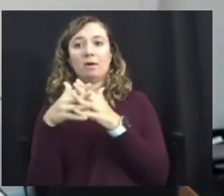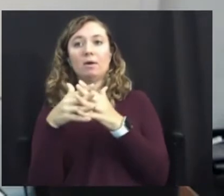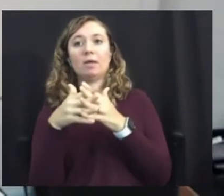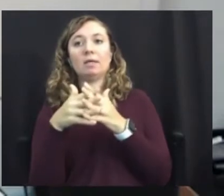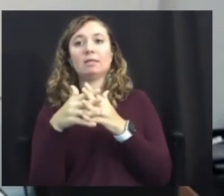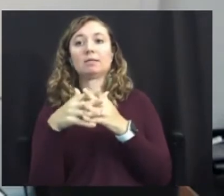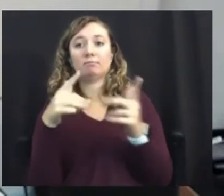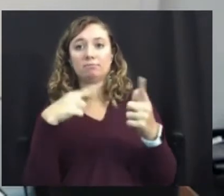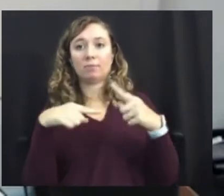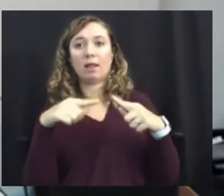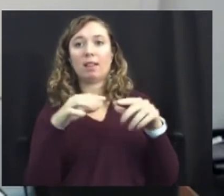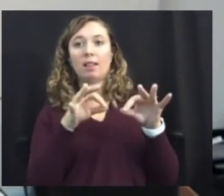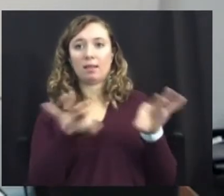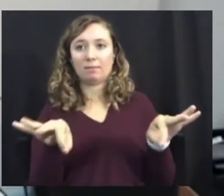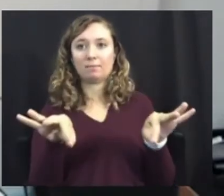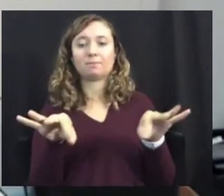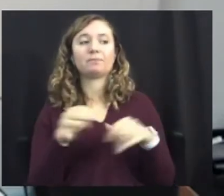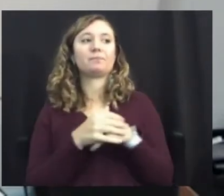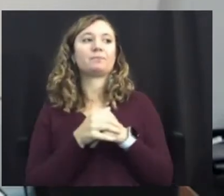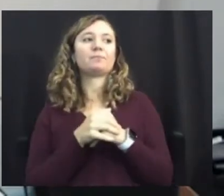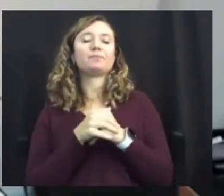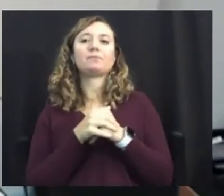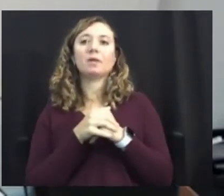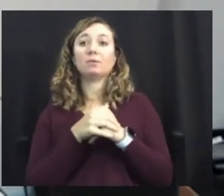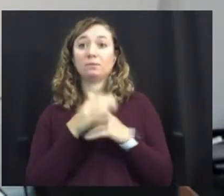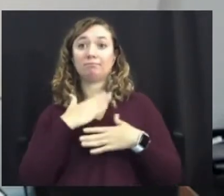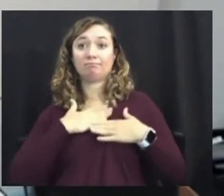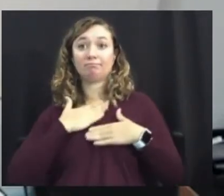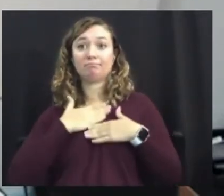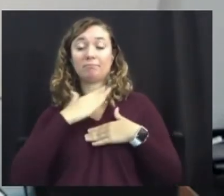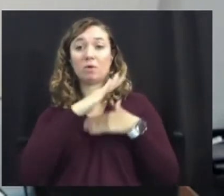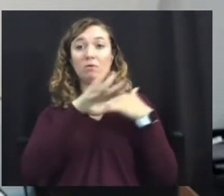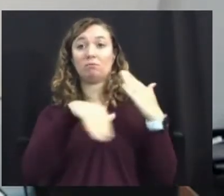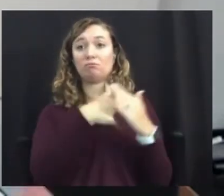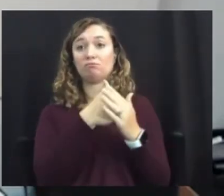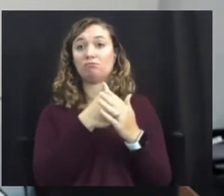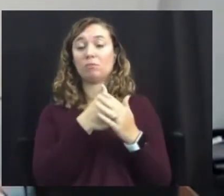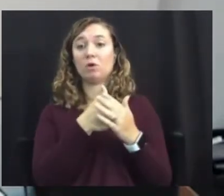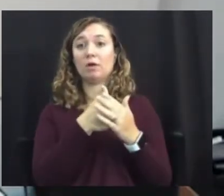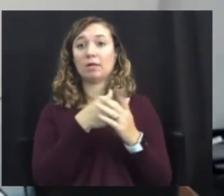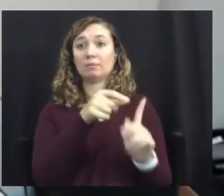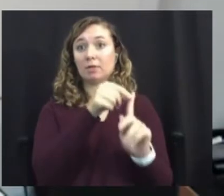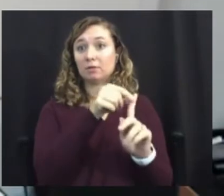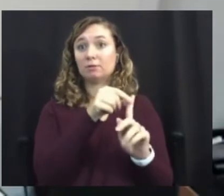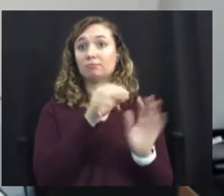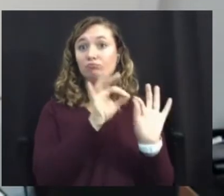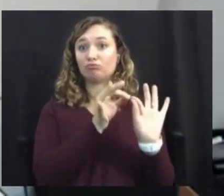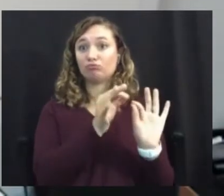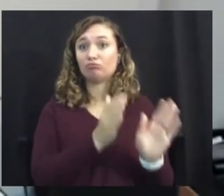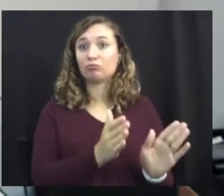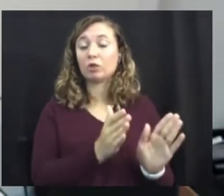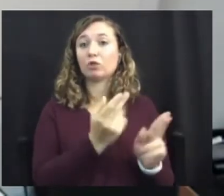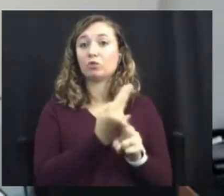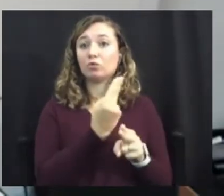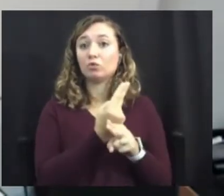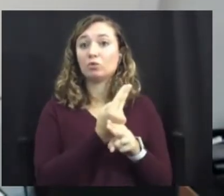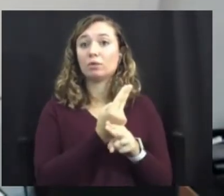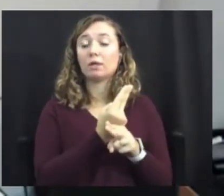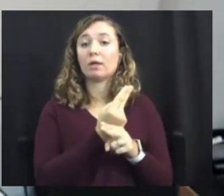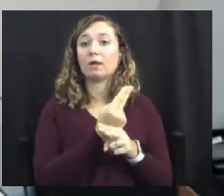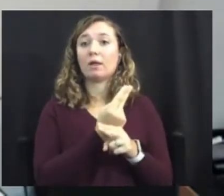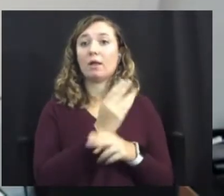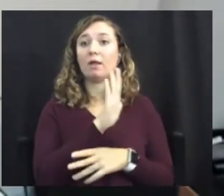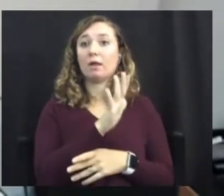this is what we are providing today and I appreciate all of you that especially our interpreters who are using not only their